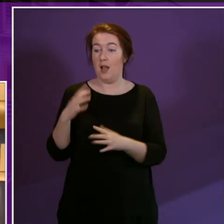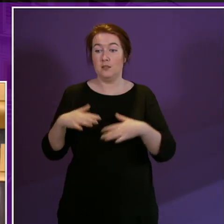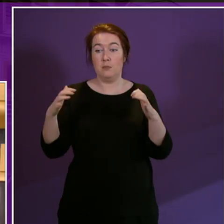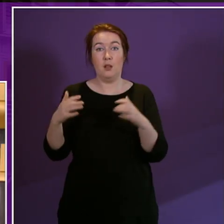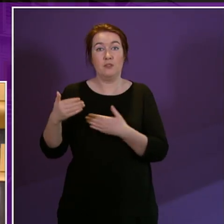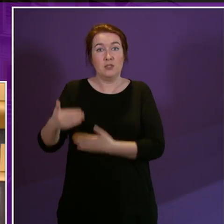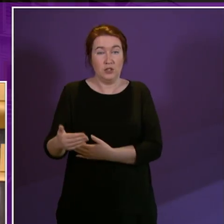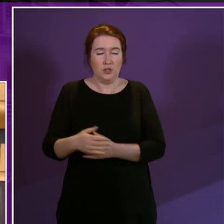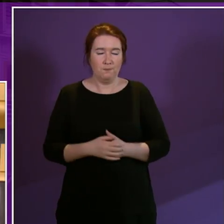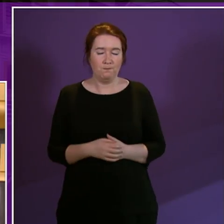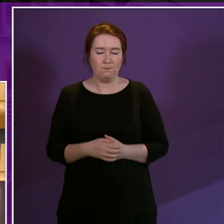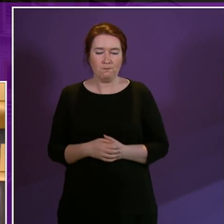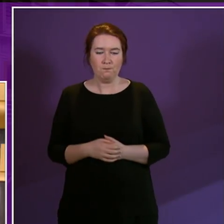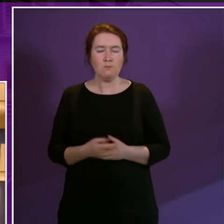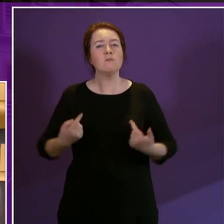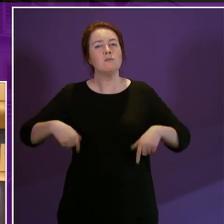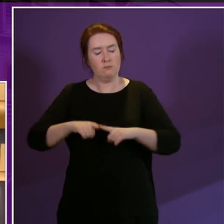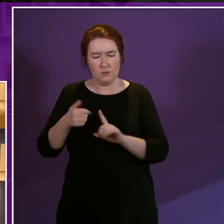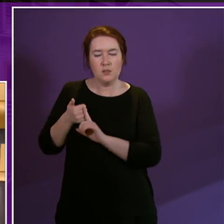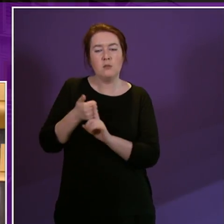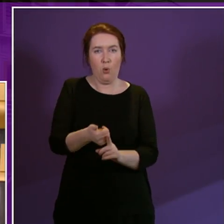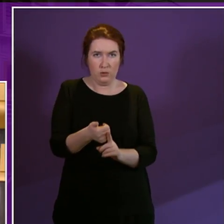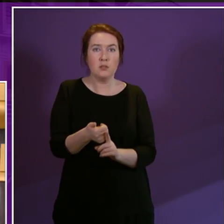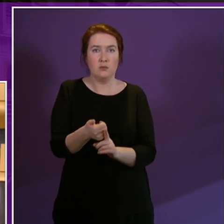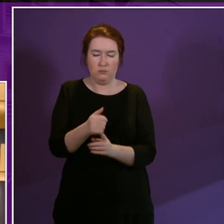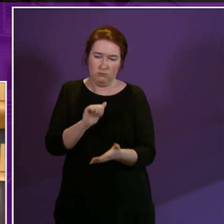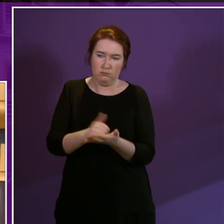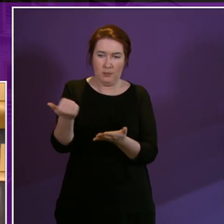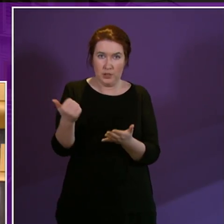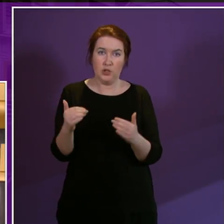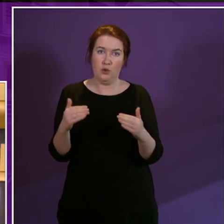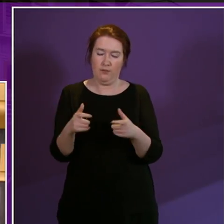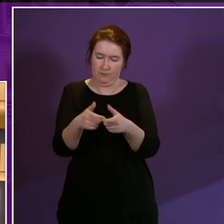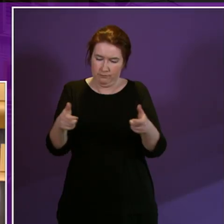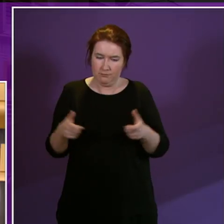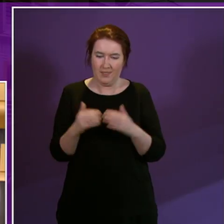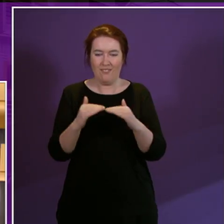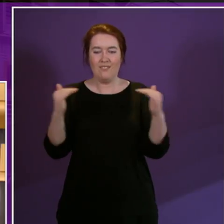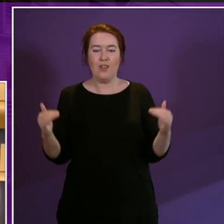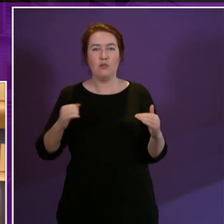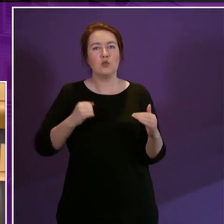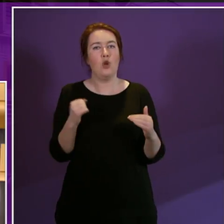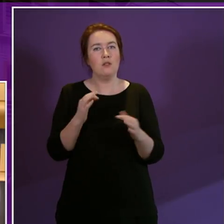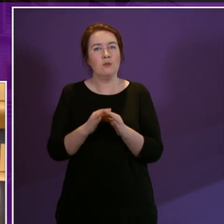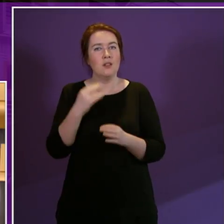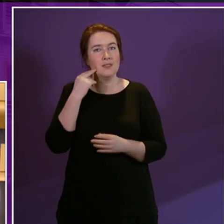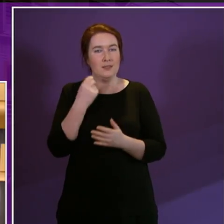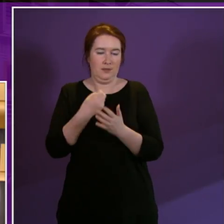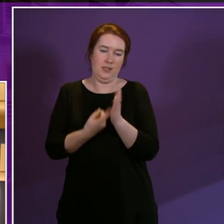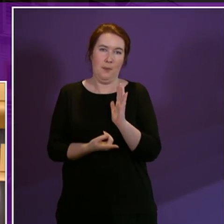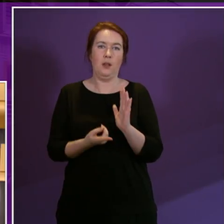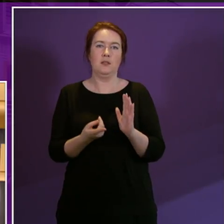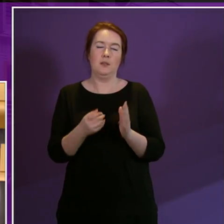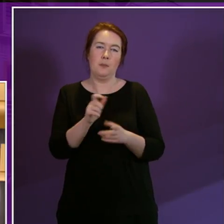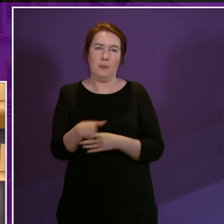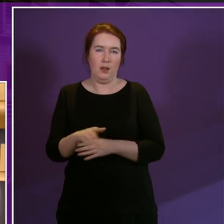session. We support the publication of Fairer Scotland for disabled people and the five key